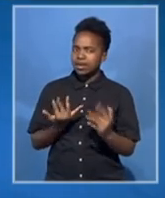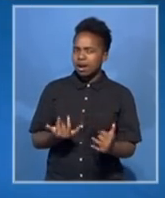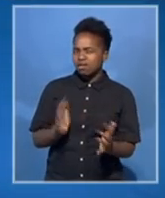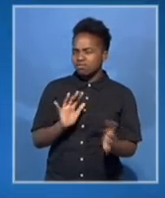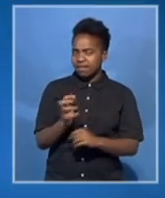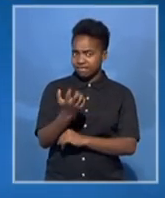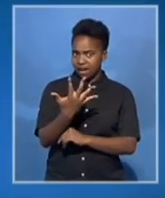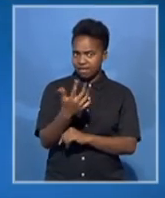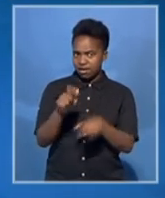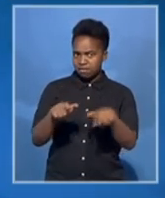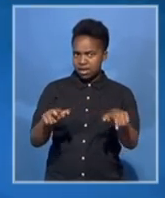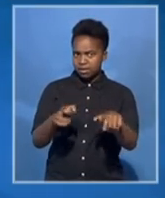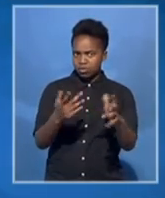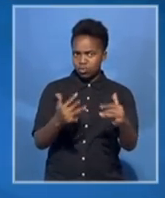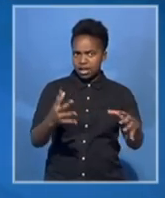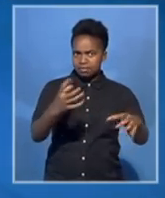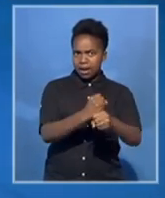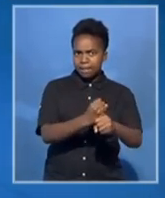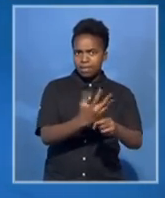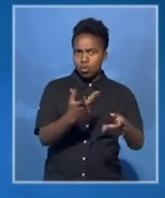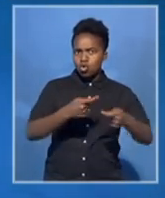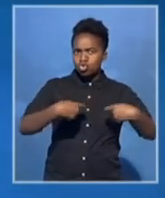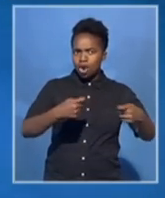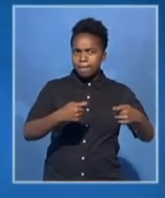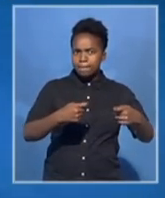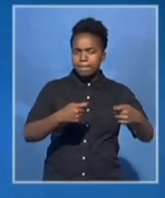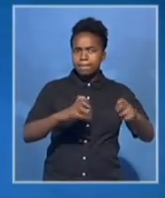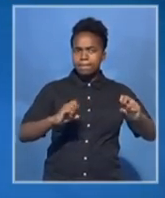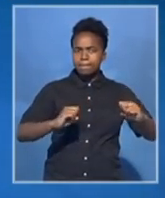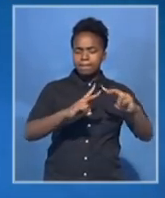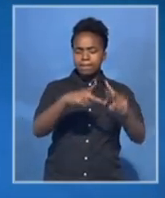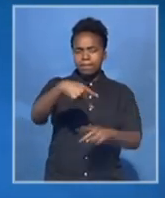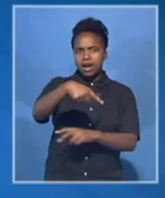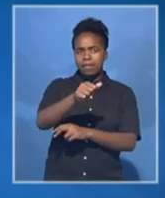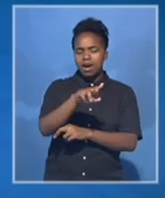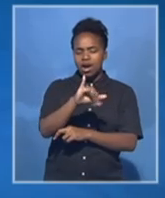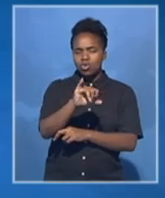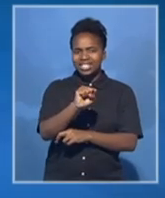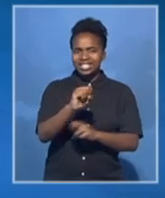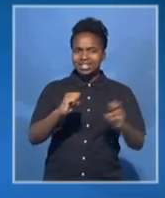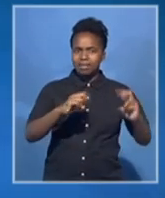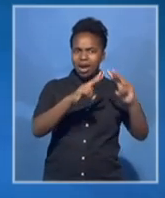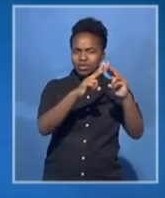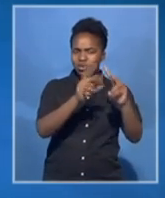least five people were taken hostage at a kosher supermarket in Paris. What can you tell us about that incident?